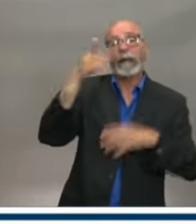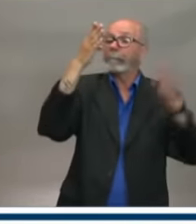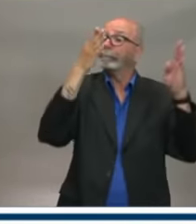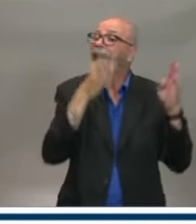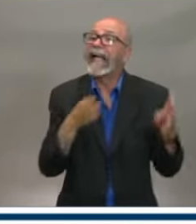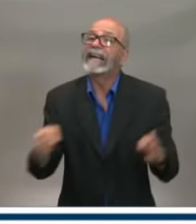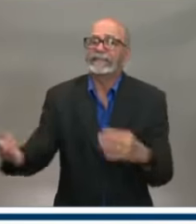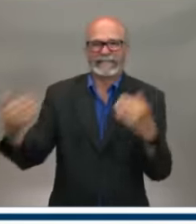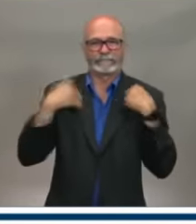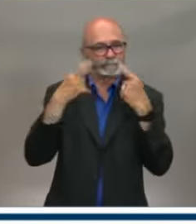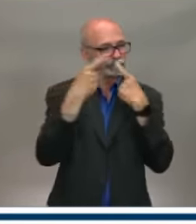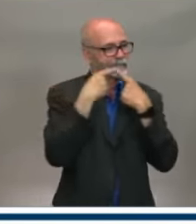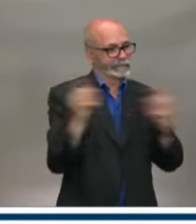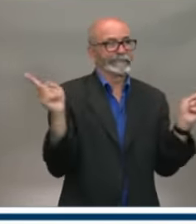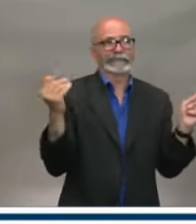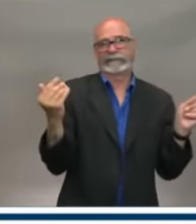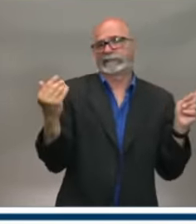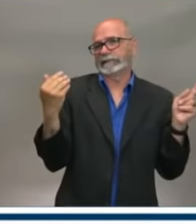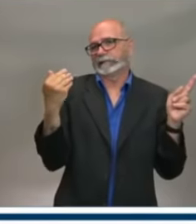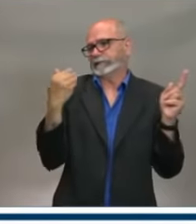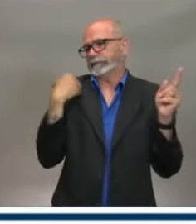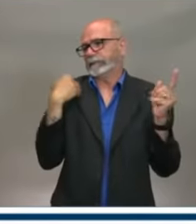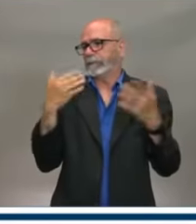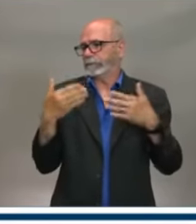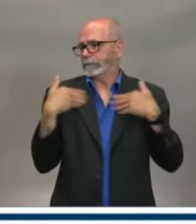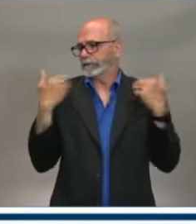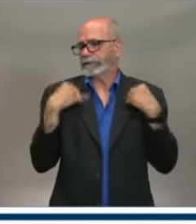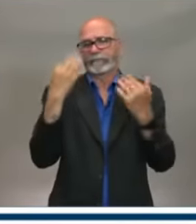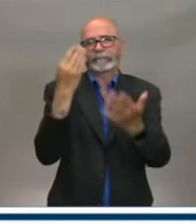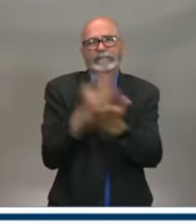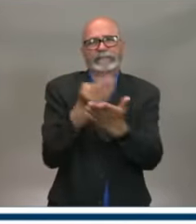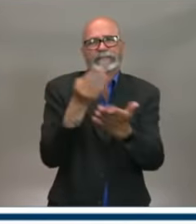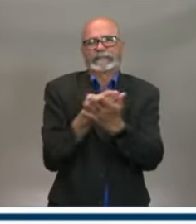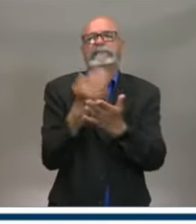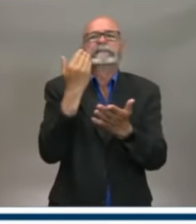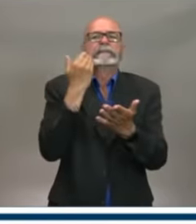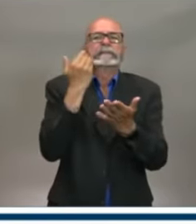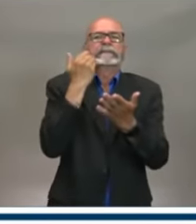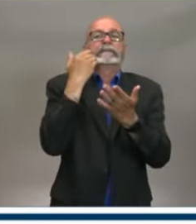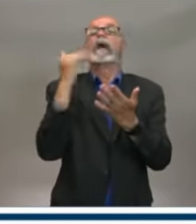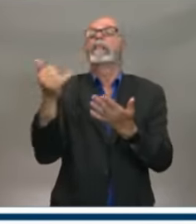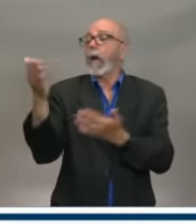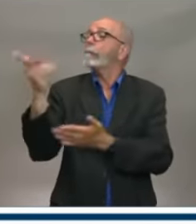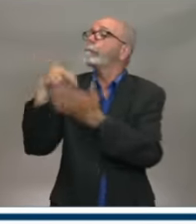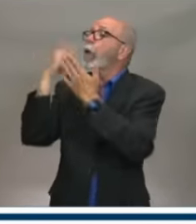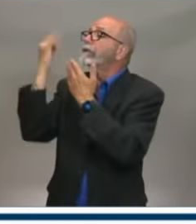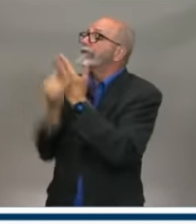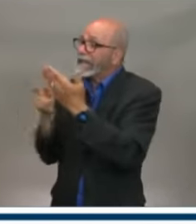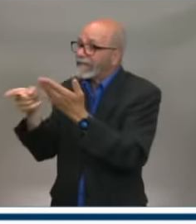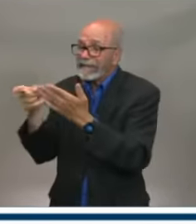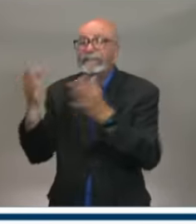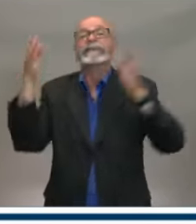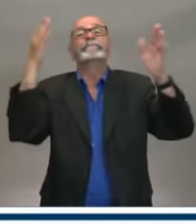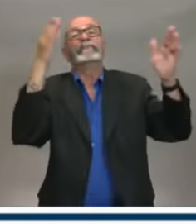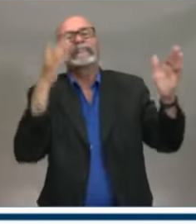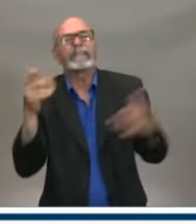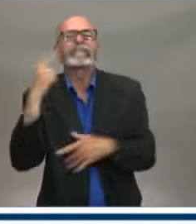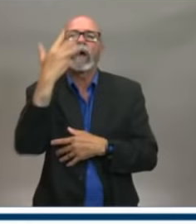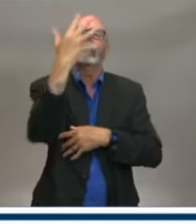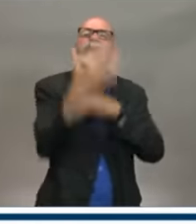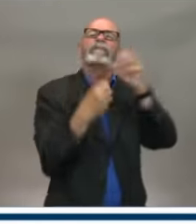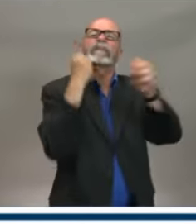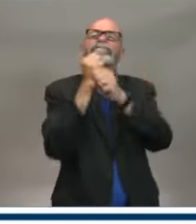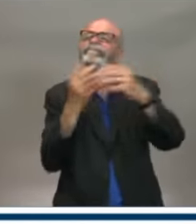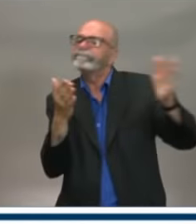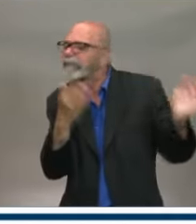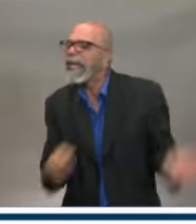that the Minister of Finance announced. And it is projects that were on the five-year capital plan. Some of it is